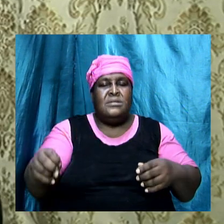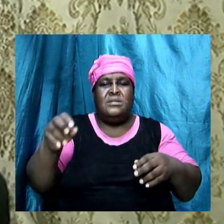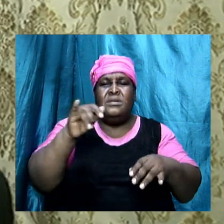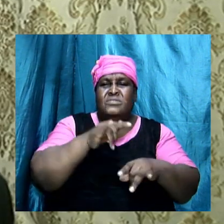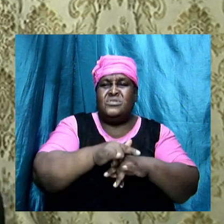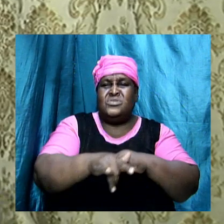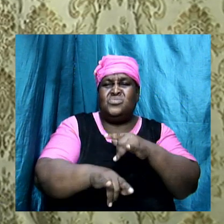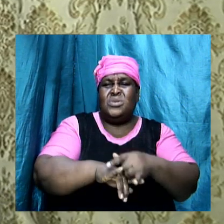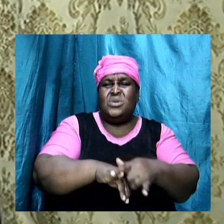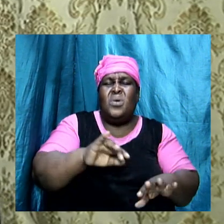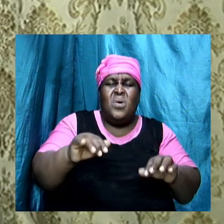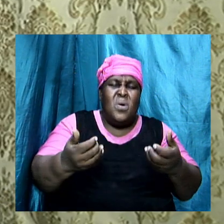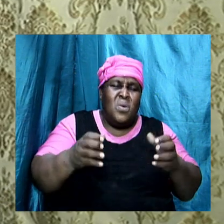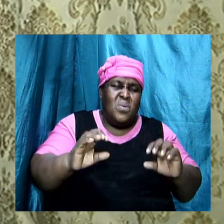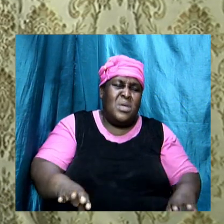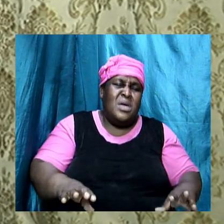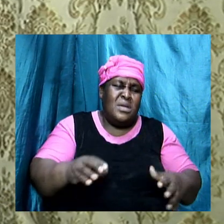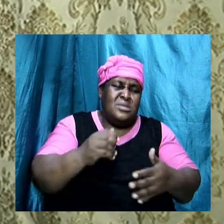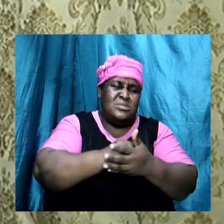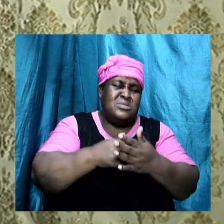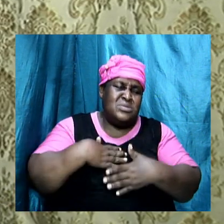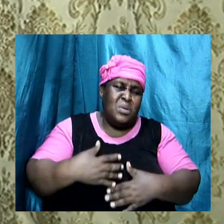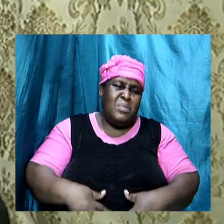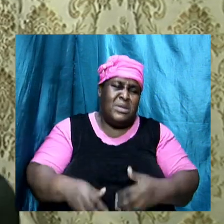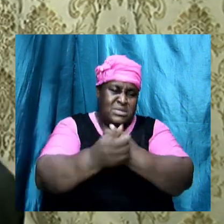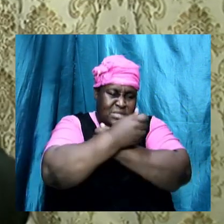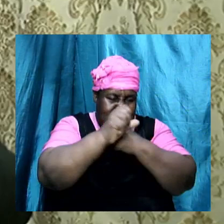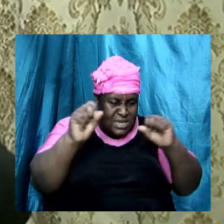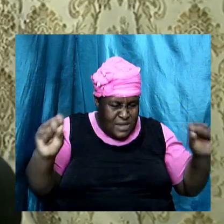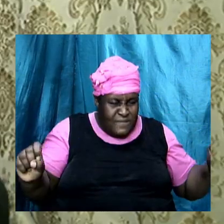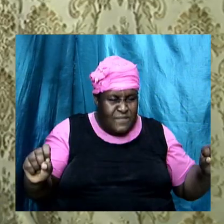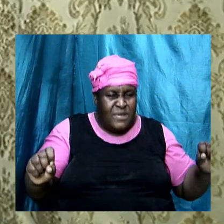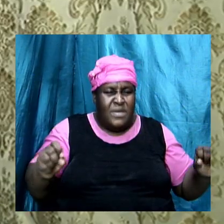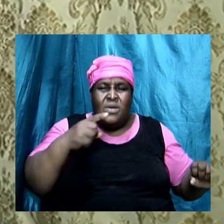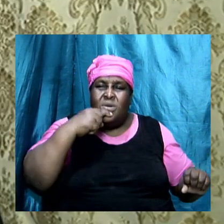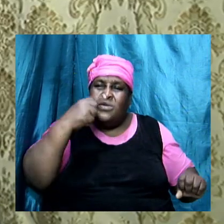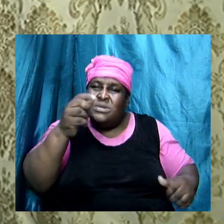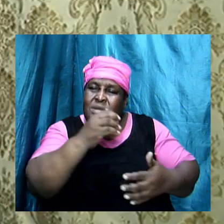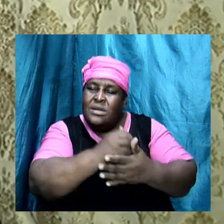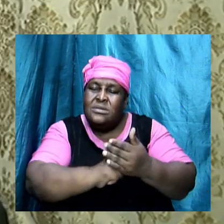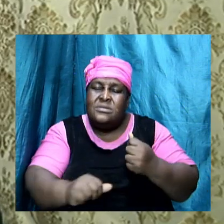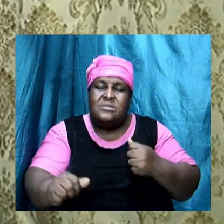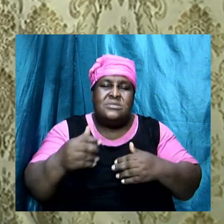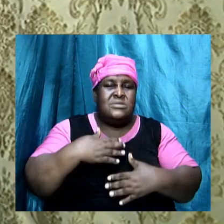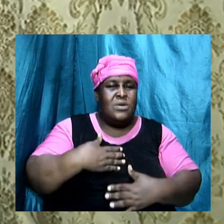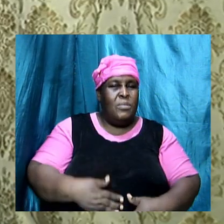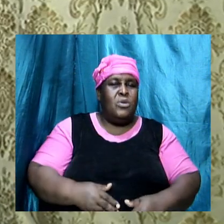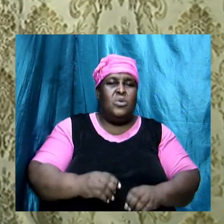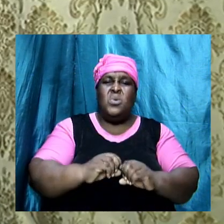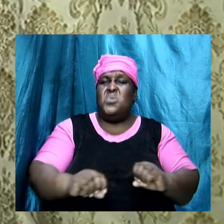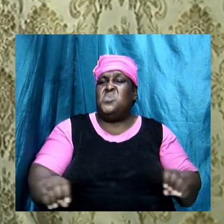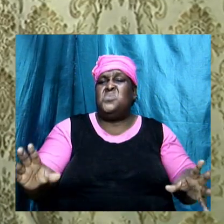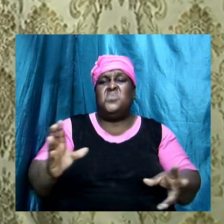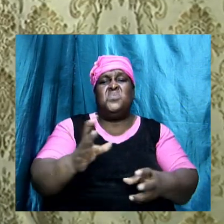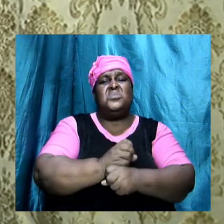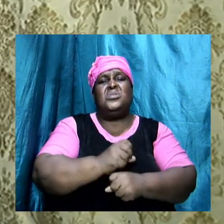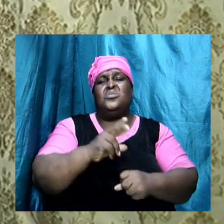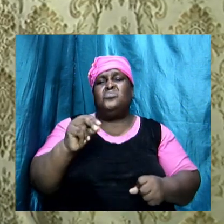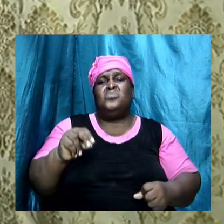How can somebody that is saved, and I said it last week, will tell somebody that look here, don't take any pussy in the bag?